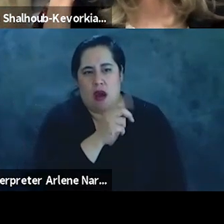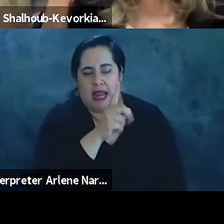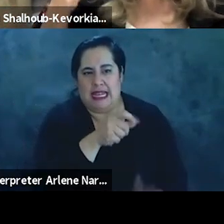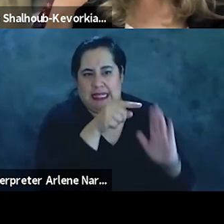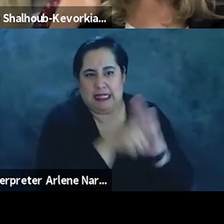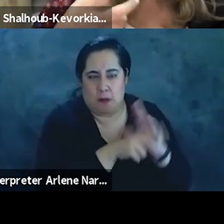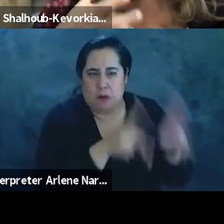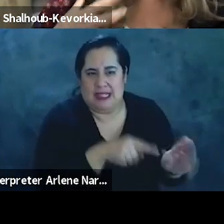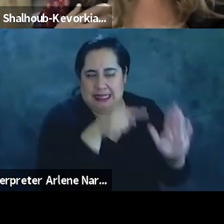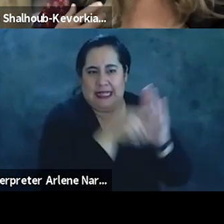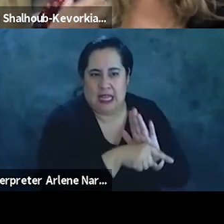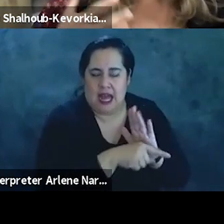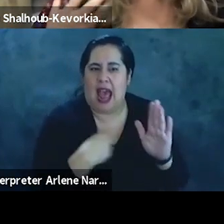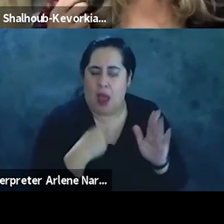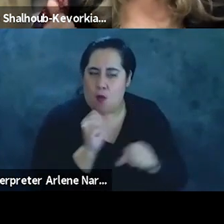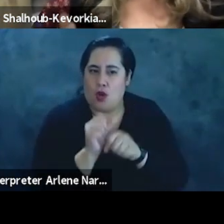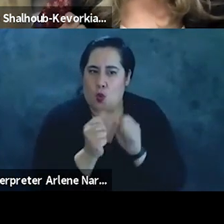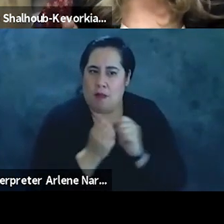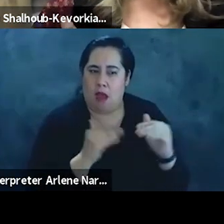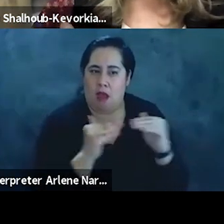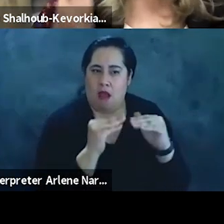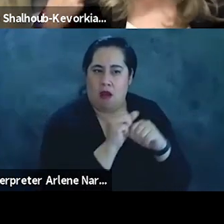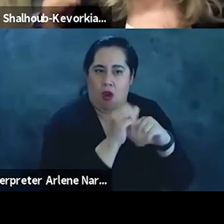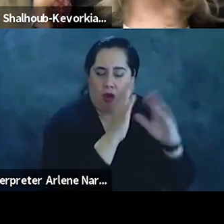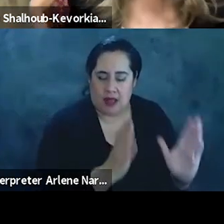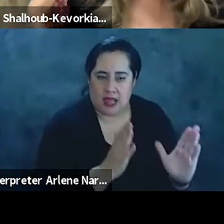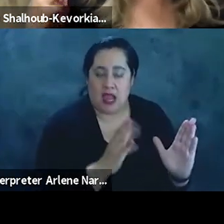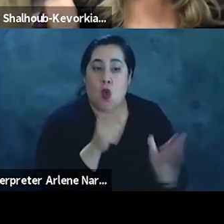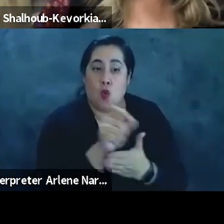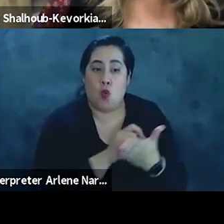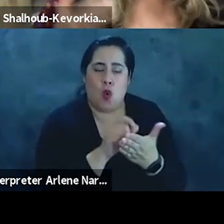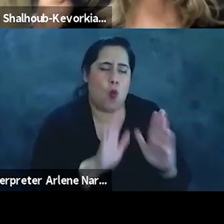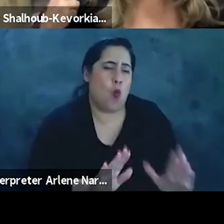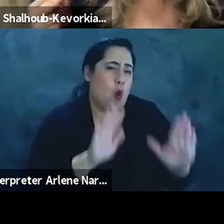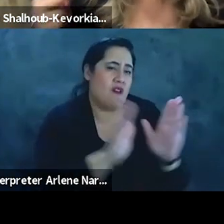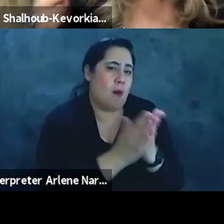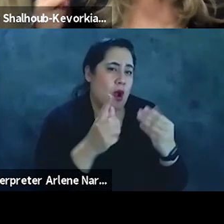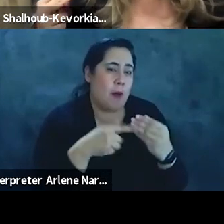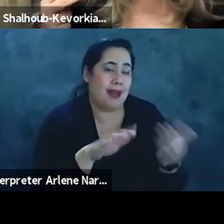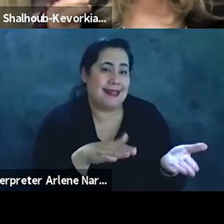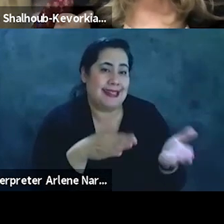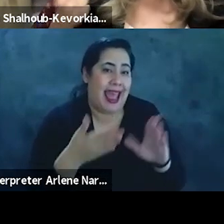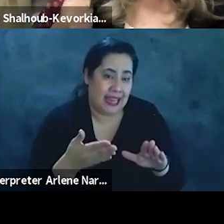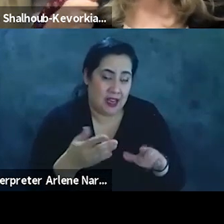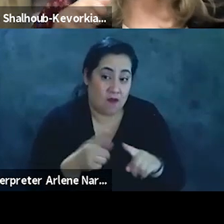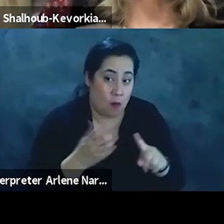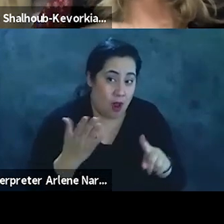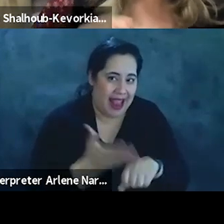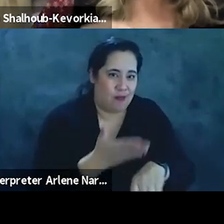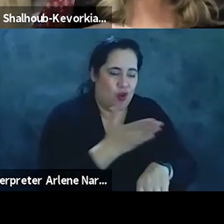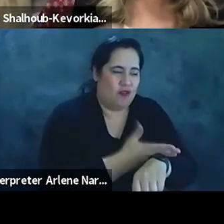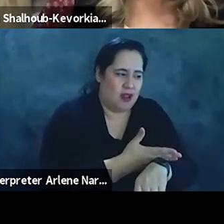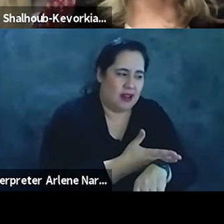like the fact that i'm working with my colleague shirin raza who wrote a wonderful book on dying from improvement and i think